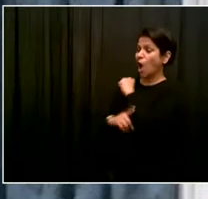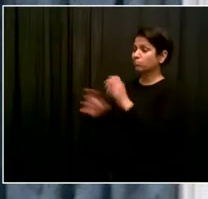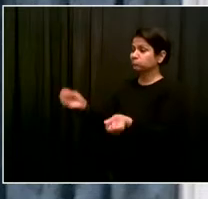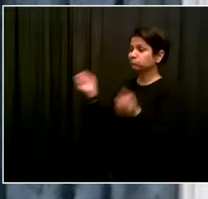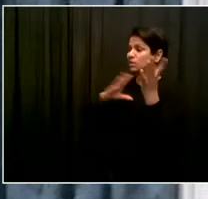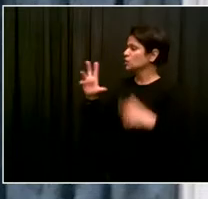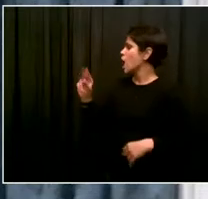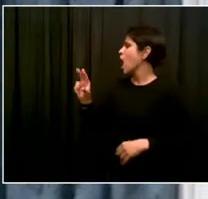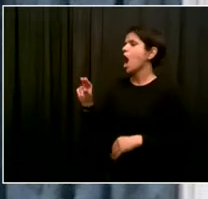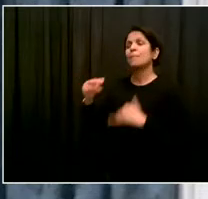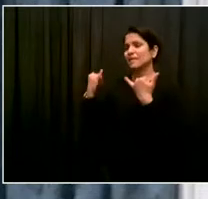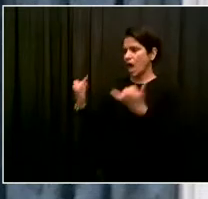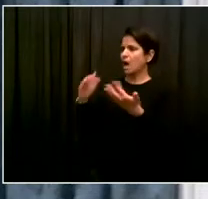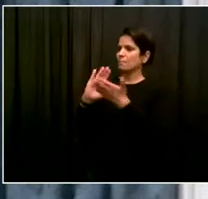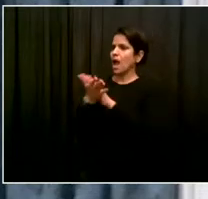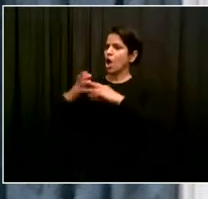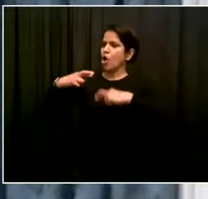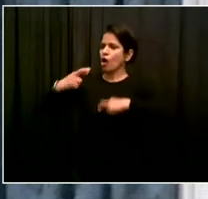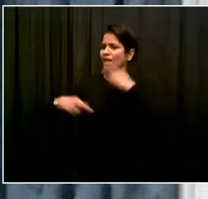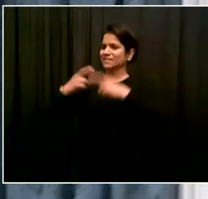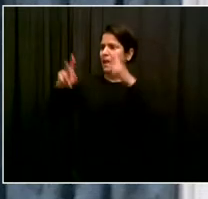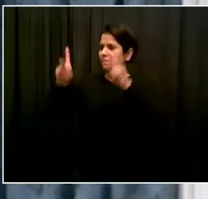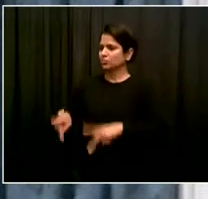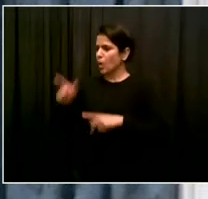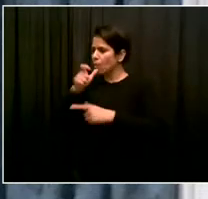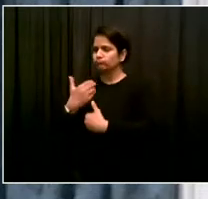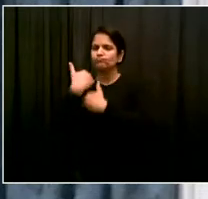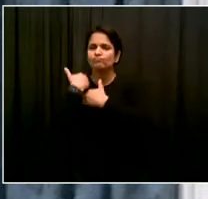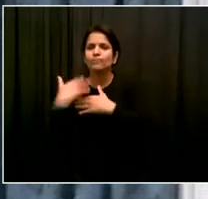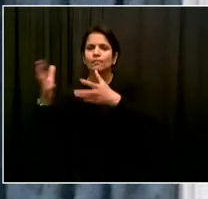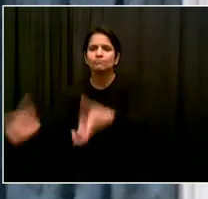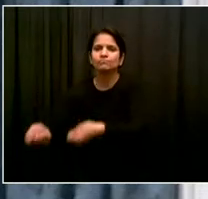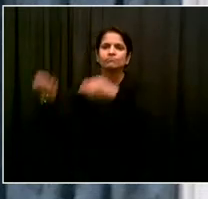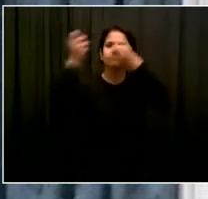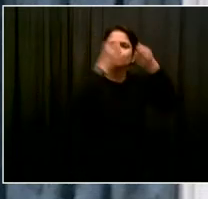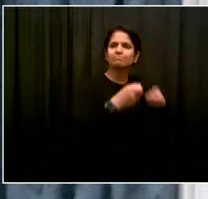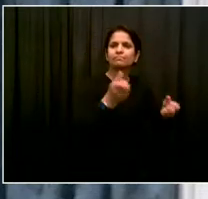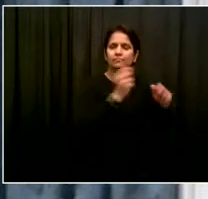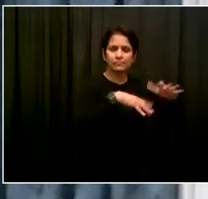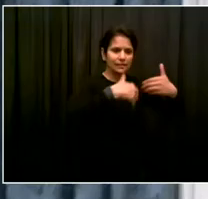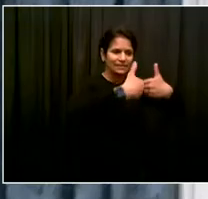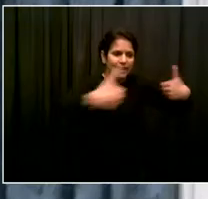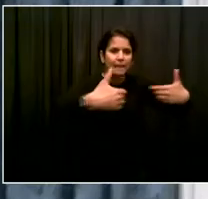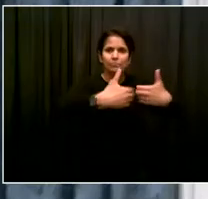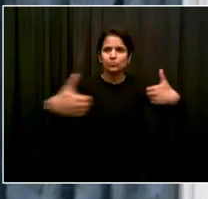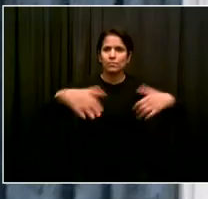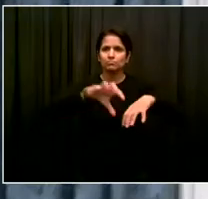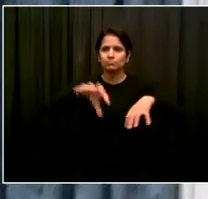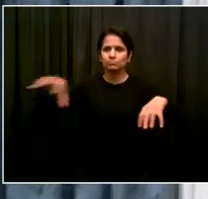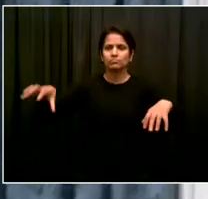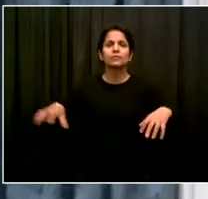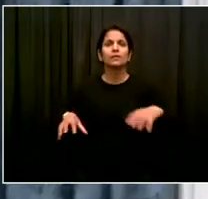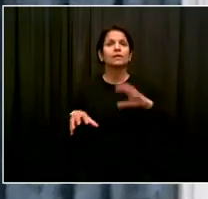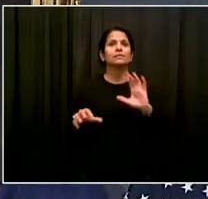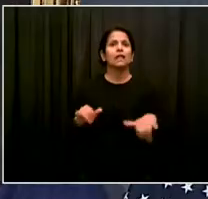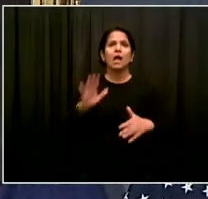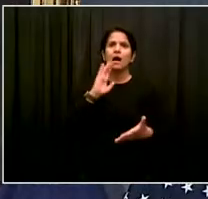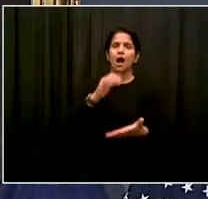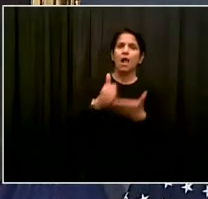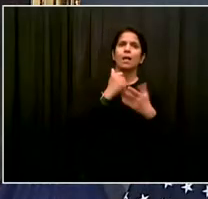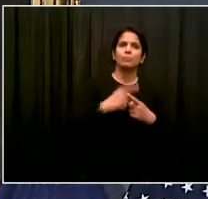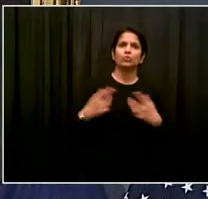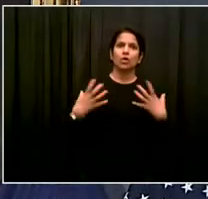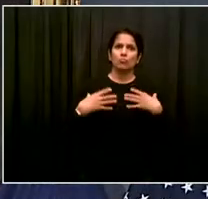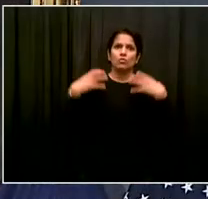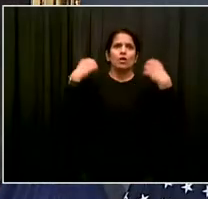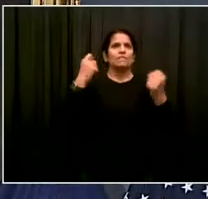programs today is very exciting and completely the breath of fresh air we need as we all recover. Thank you, sir. Thank you so